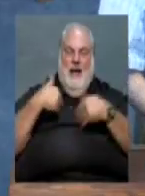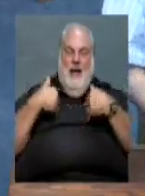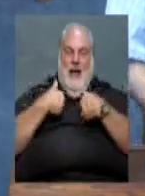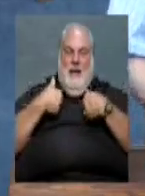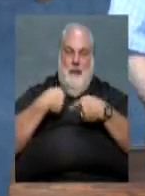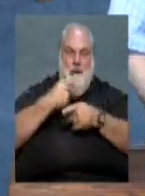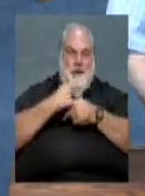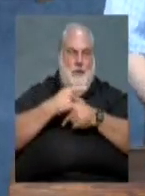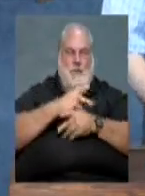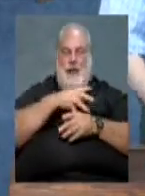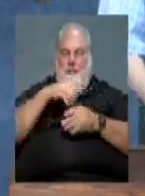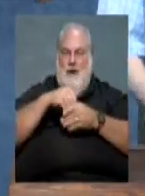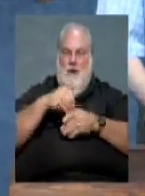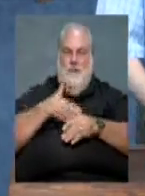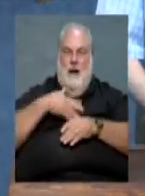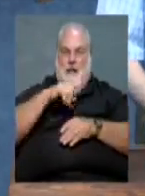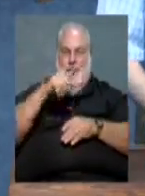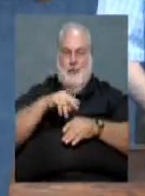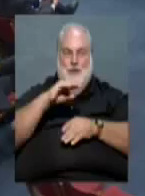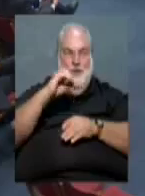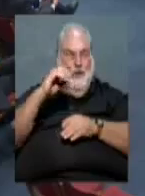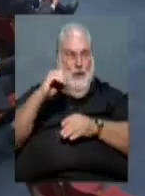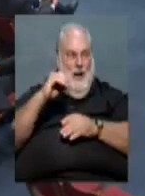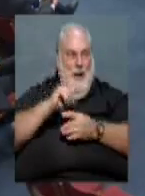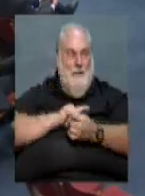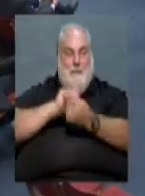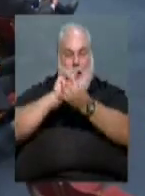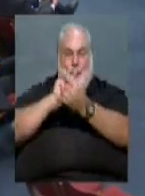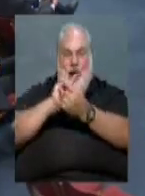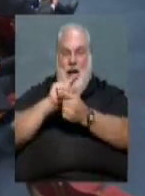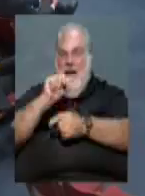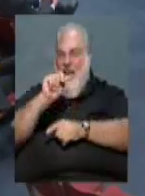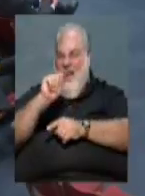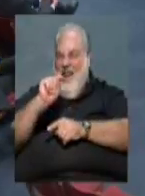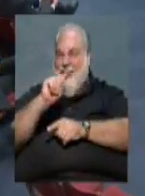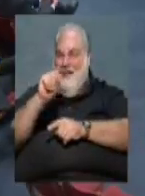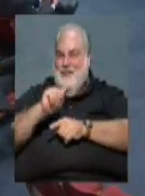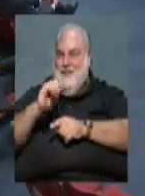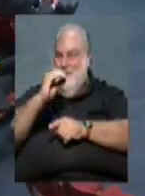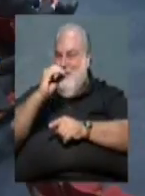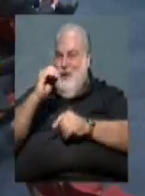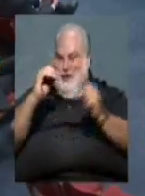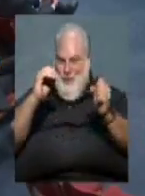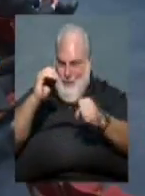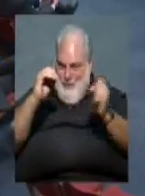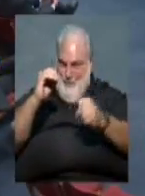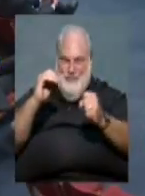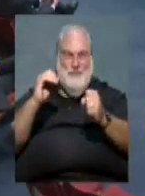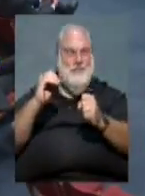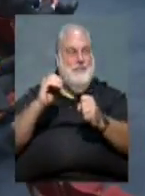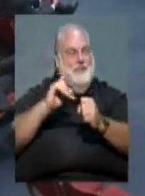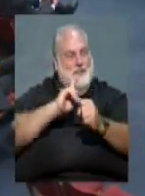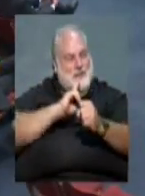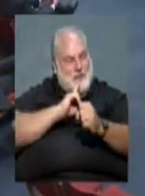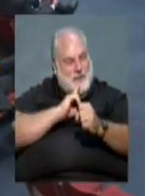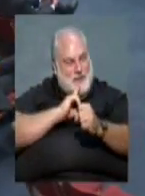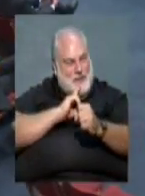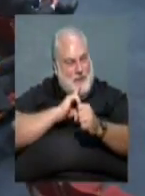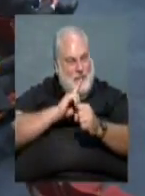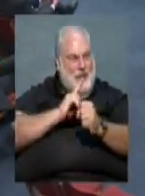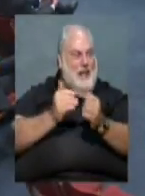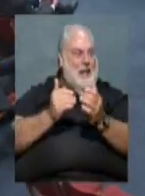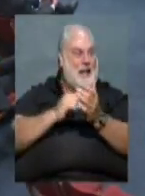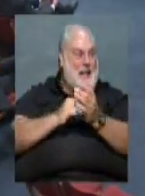my zoo career from the very beginning. You met her at the zoo, huh? Yeah. Yeah. And I really want to, again,